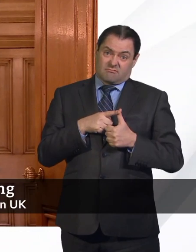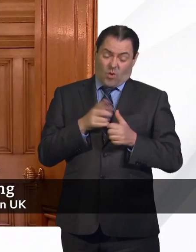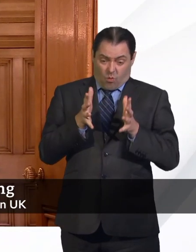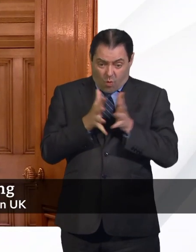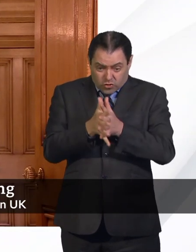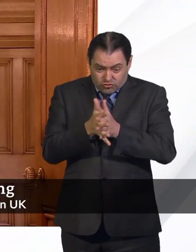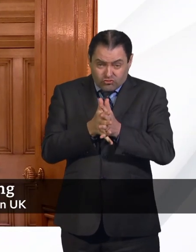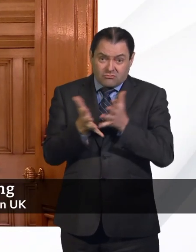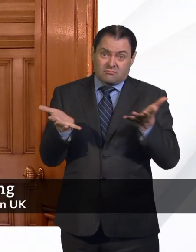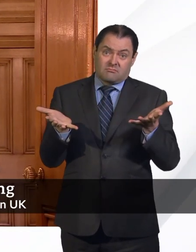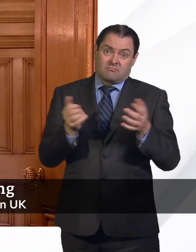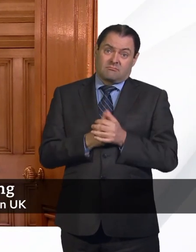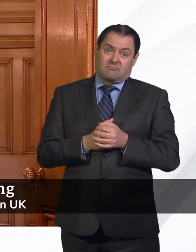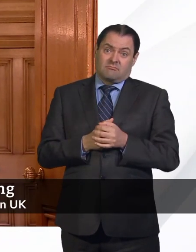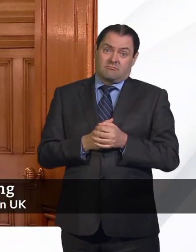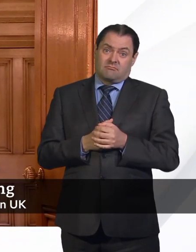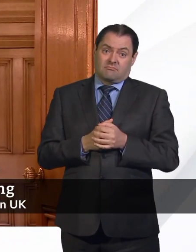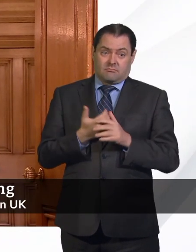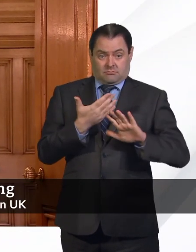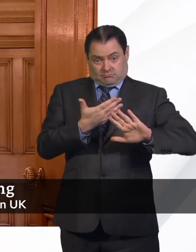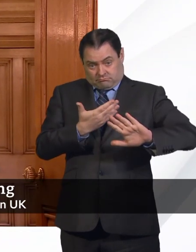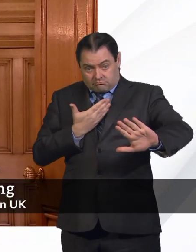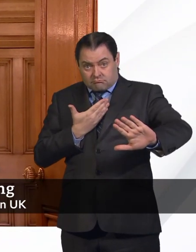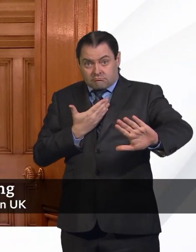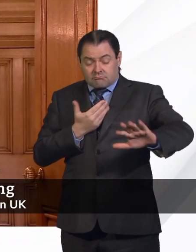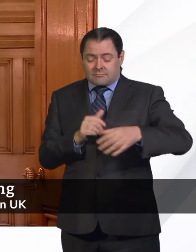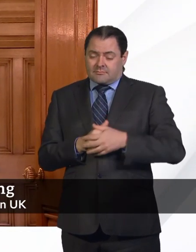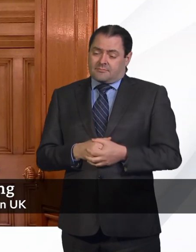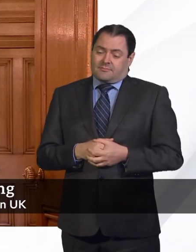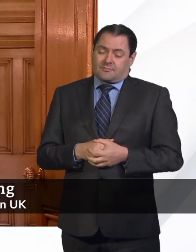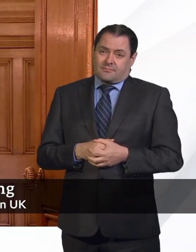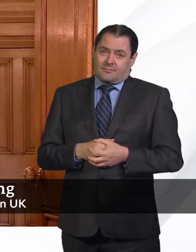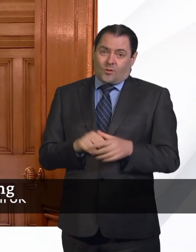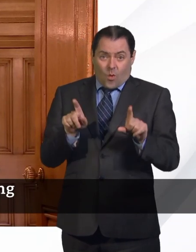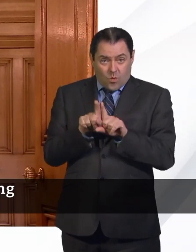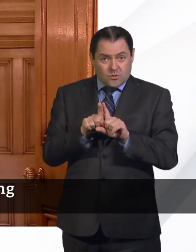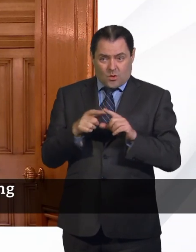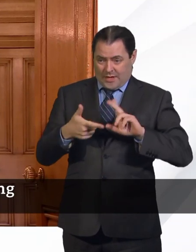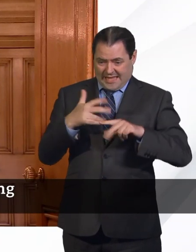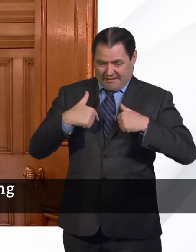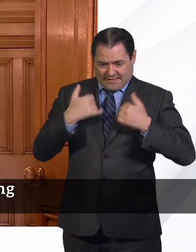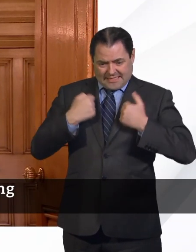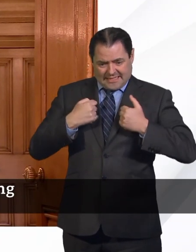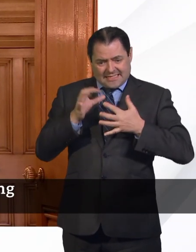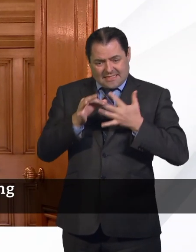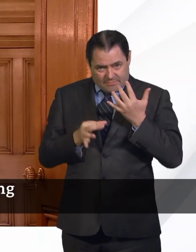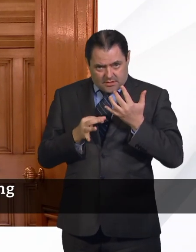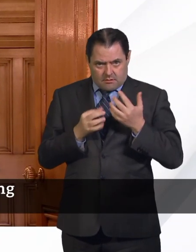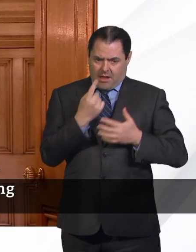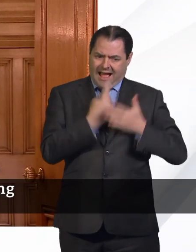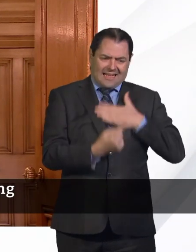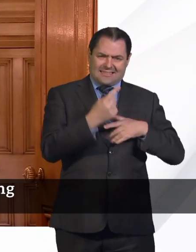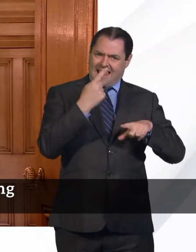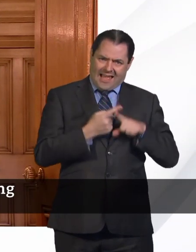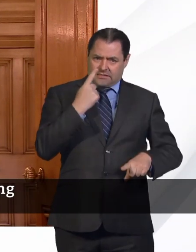washing your hands, following the social distancing rules. And, of course, if you have symptoms, please self-isolate immediately